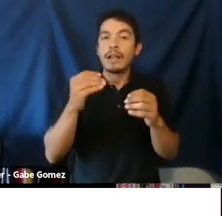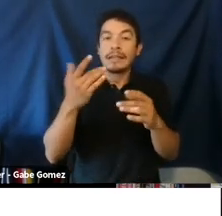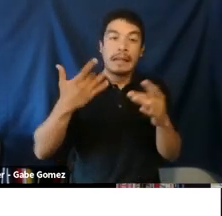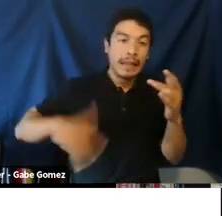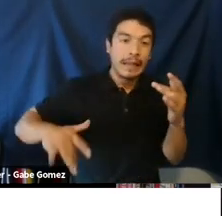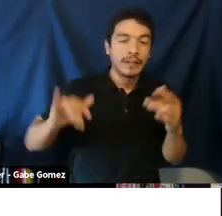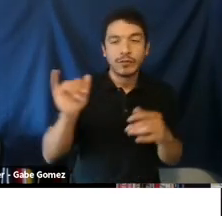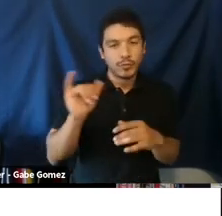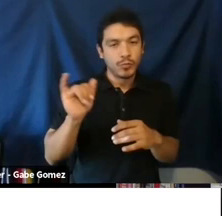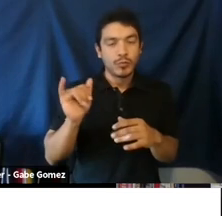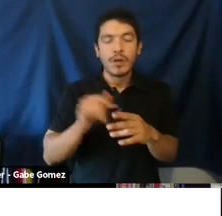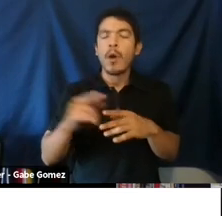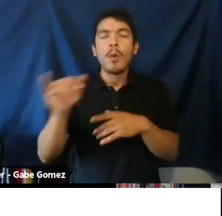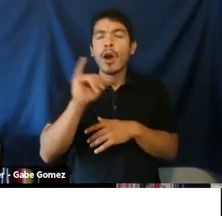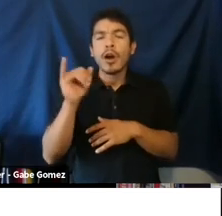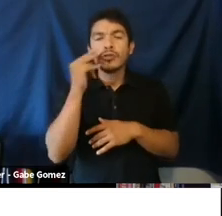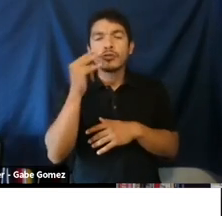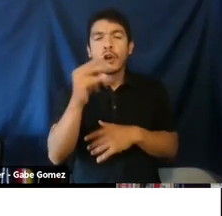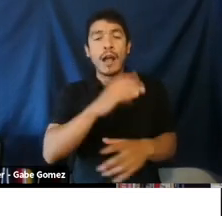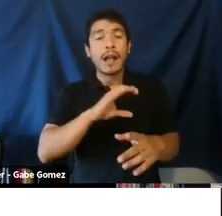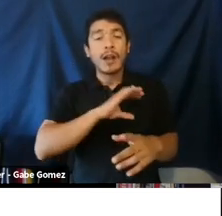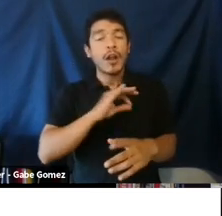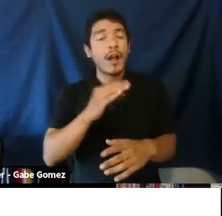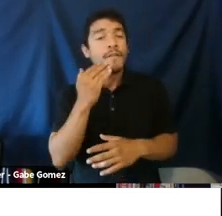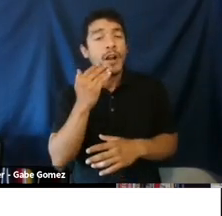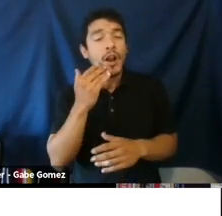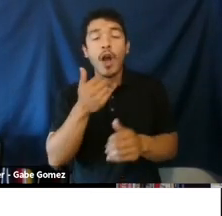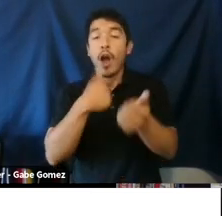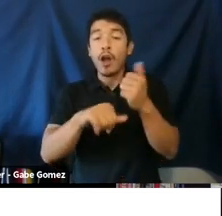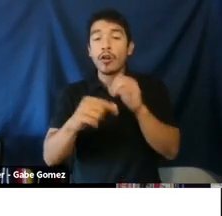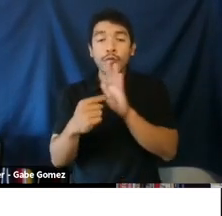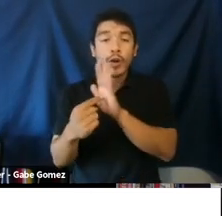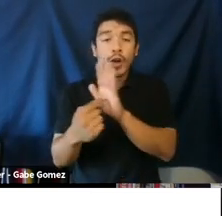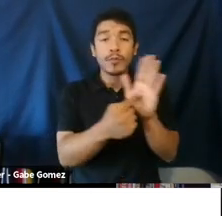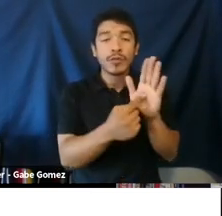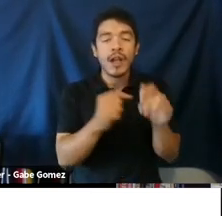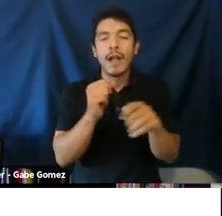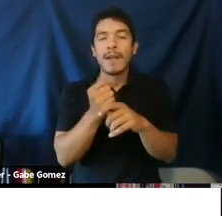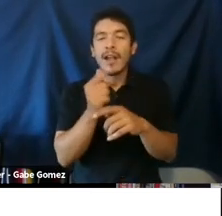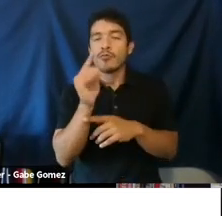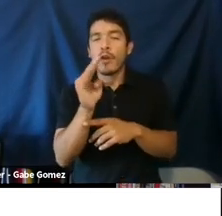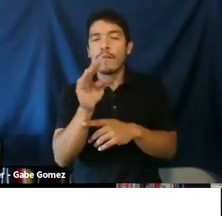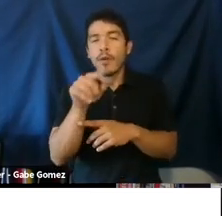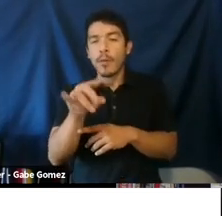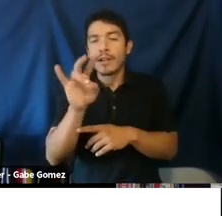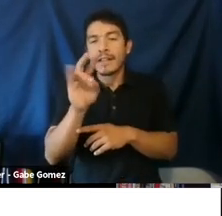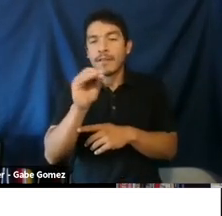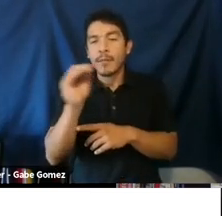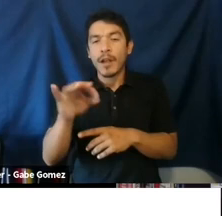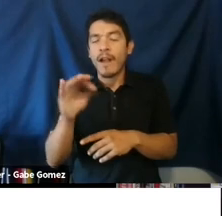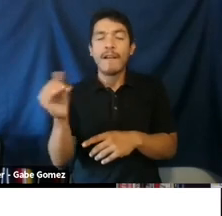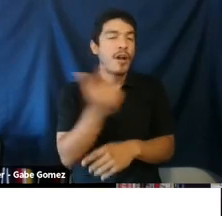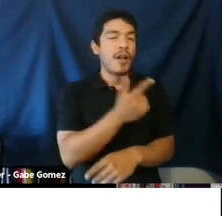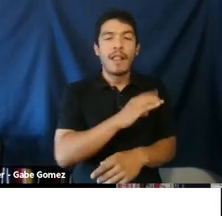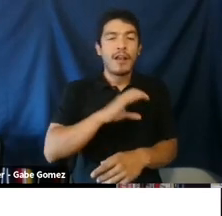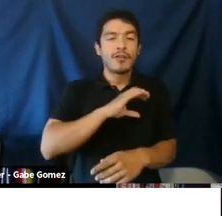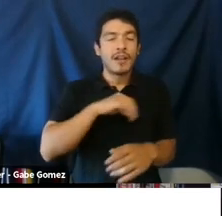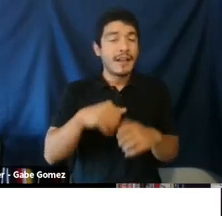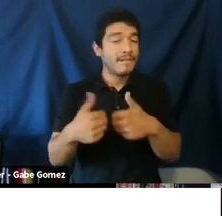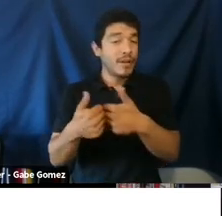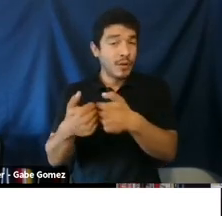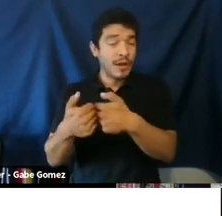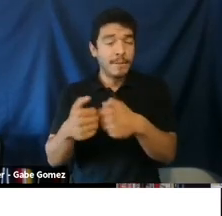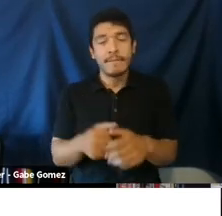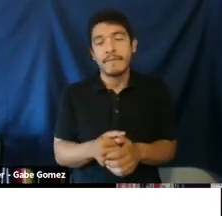and they're five times more likely to be shown as partially nude. We also saw that characters of color are underrepresented,